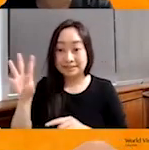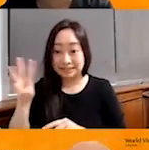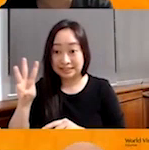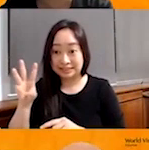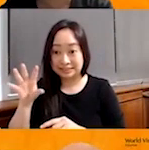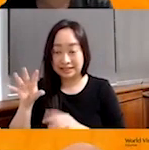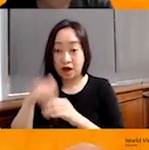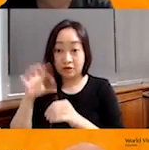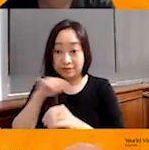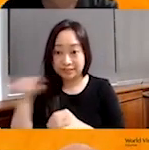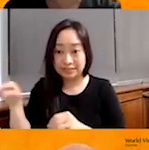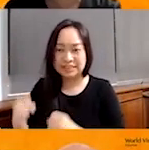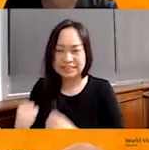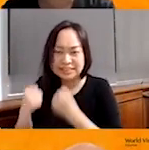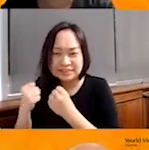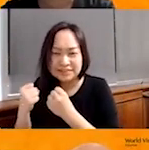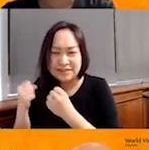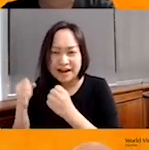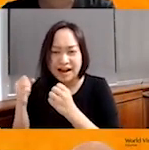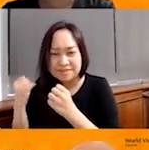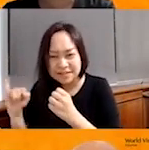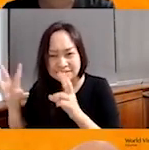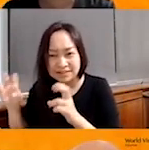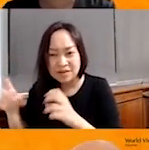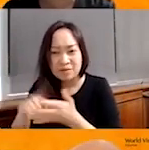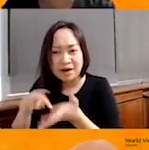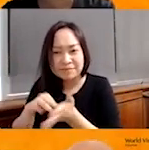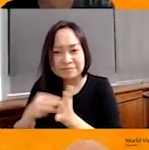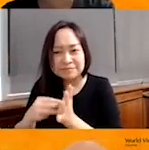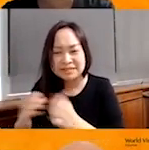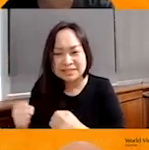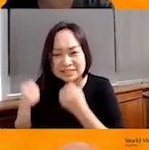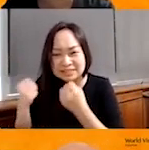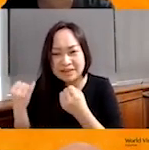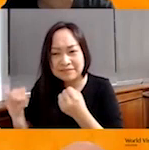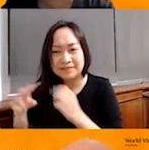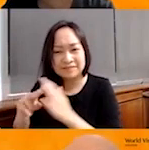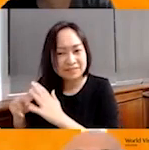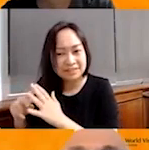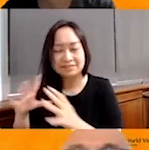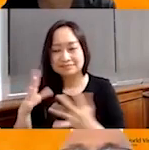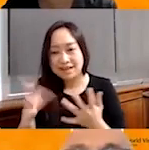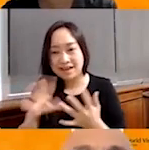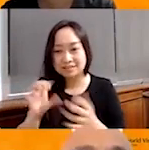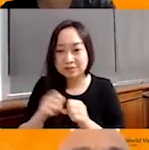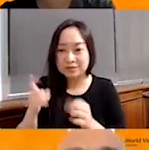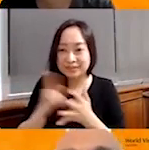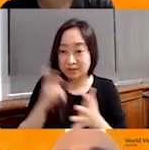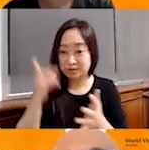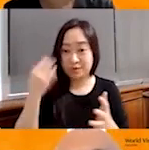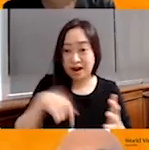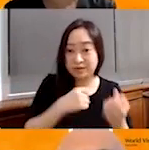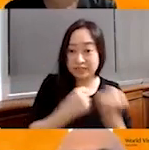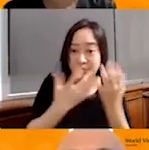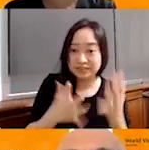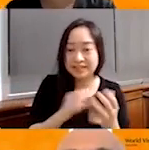as surviving. Can you share with us a little bit more about what do you mean by surviving villages and so that, you know, our sponsors